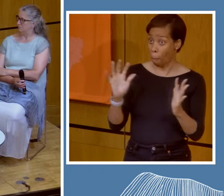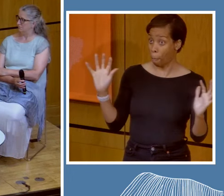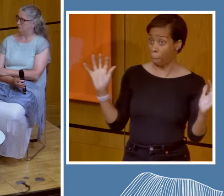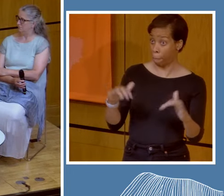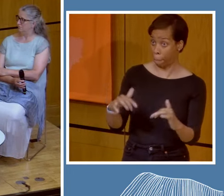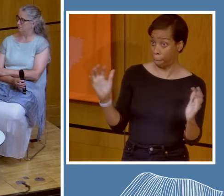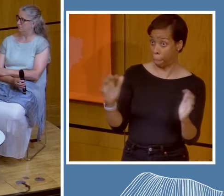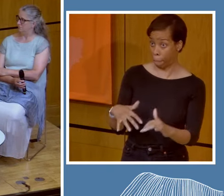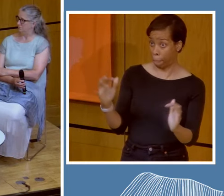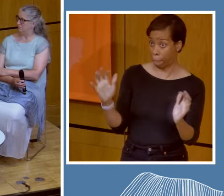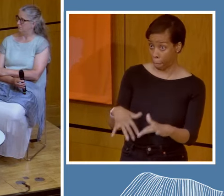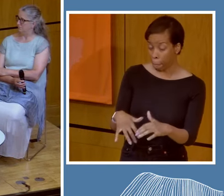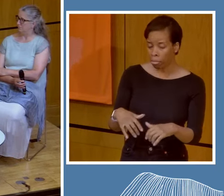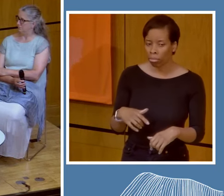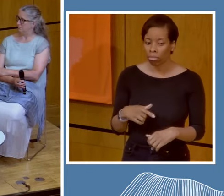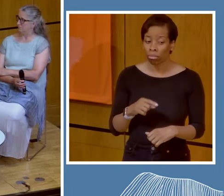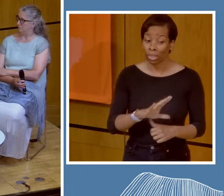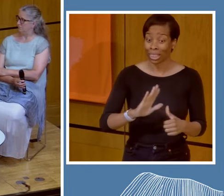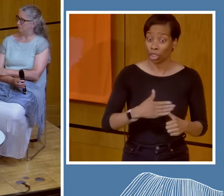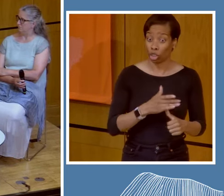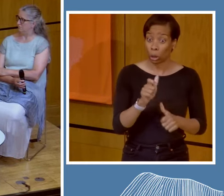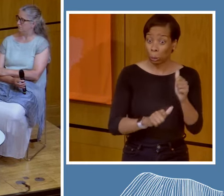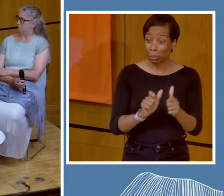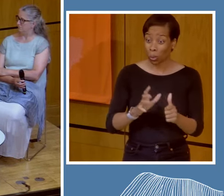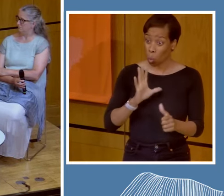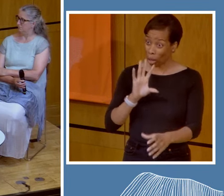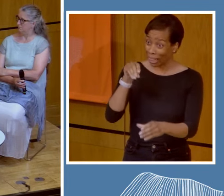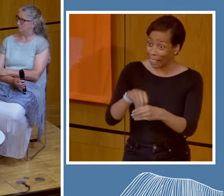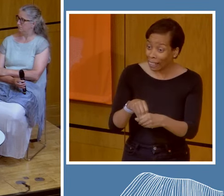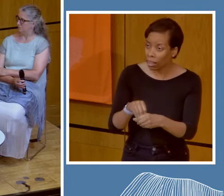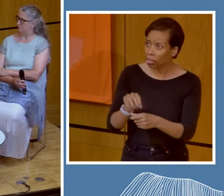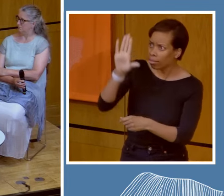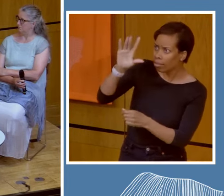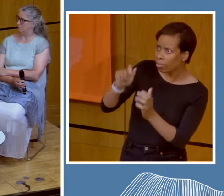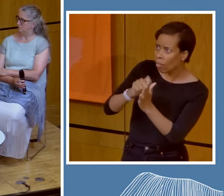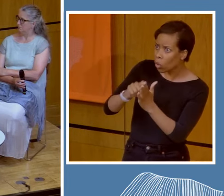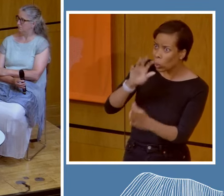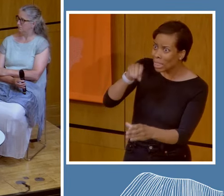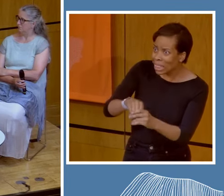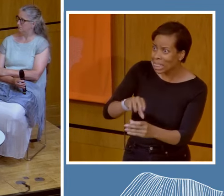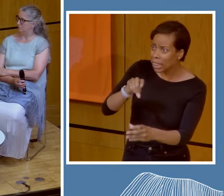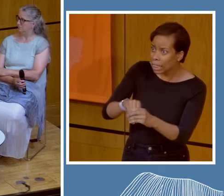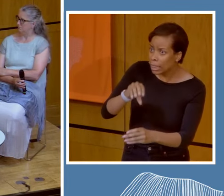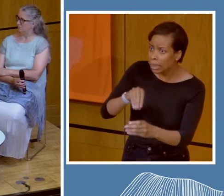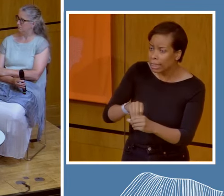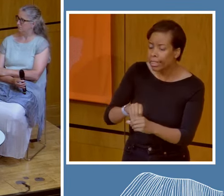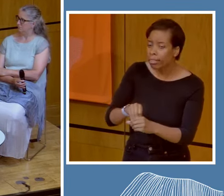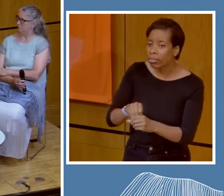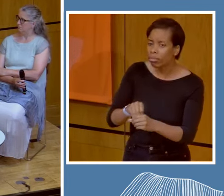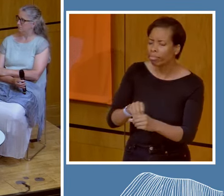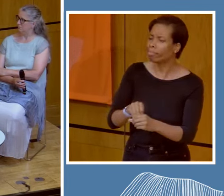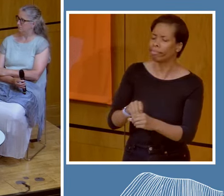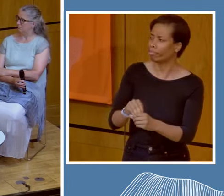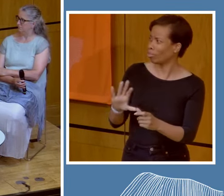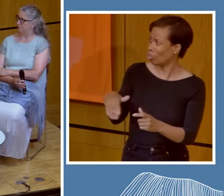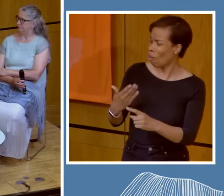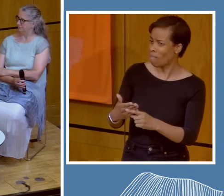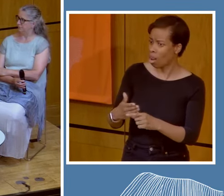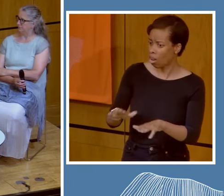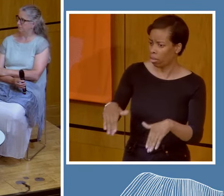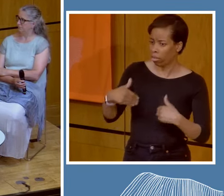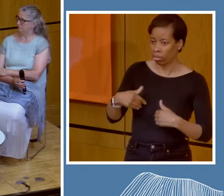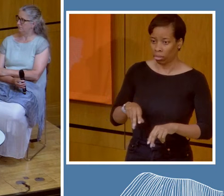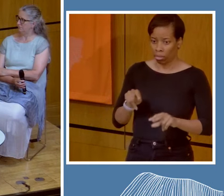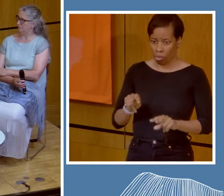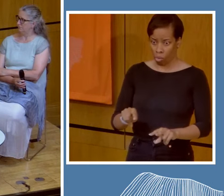of that process, but so far have been through decades of processes of becoming observers and being able to sit in the room, but don't